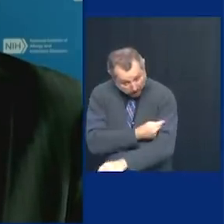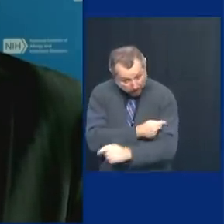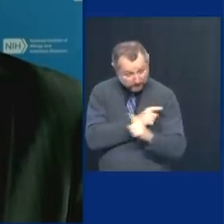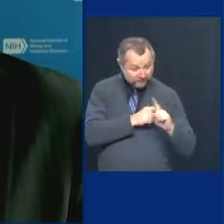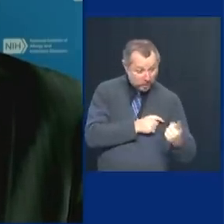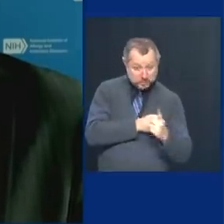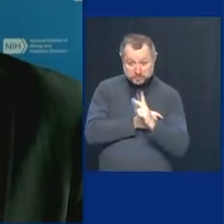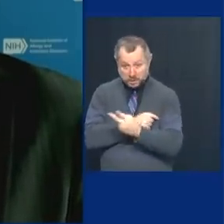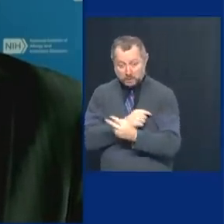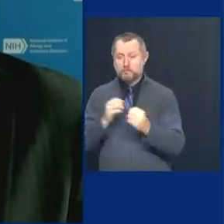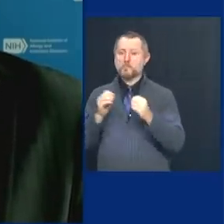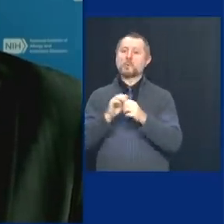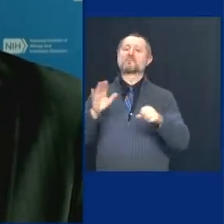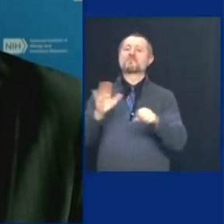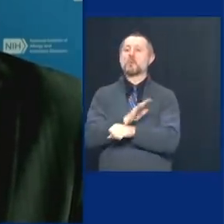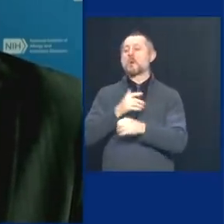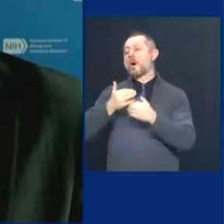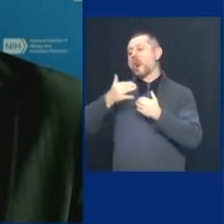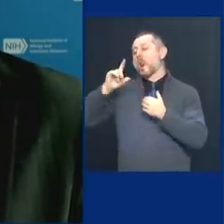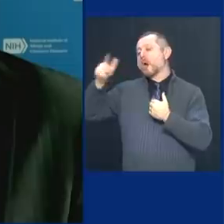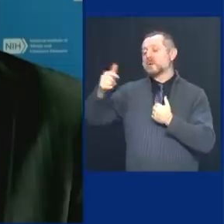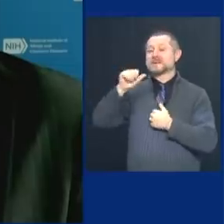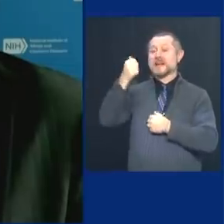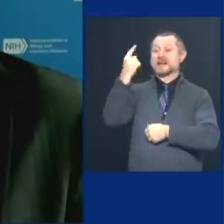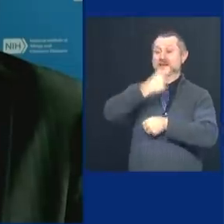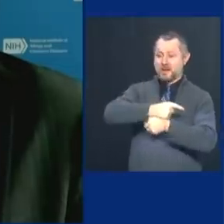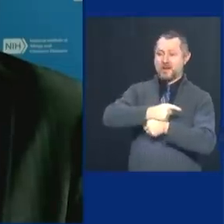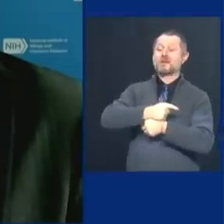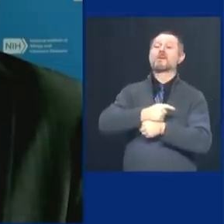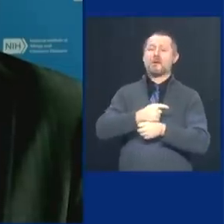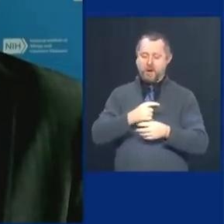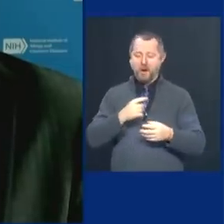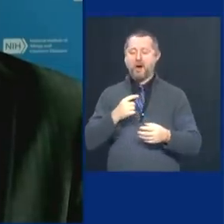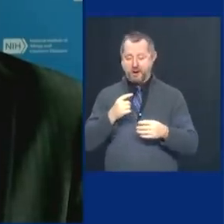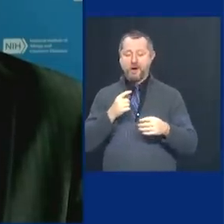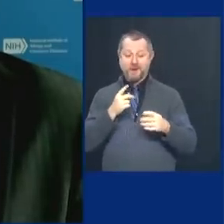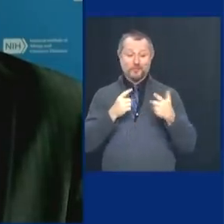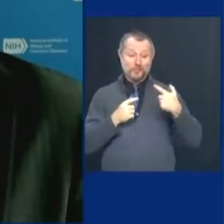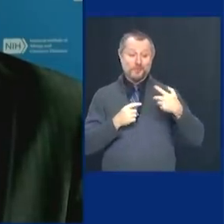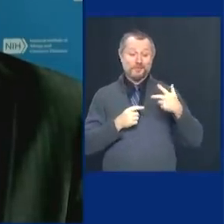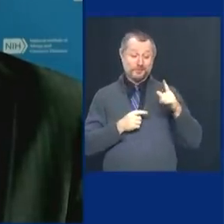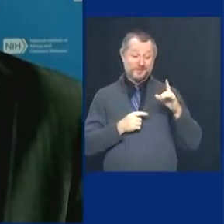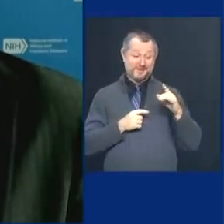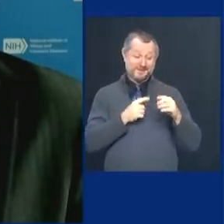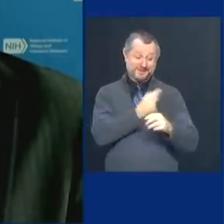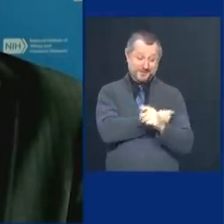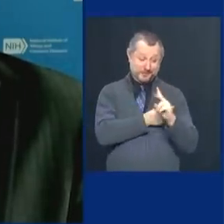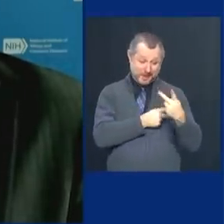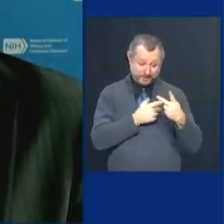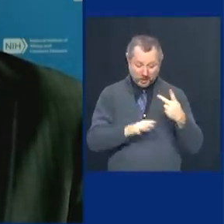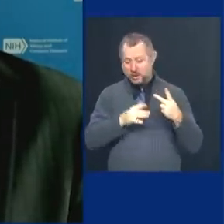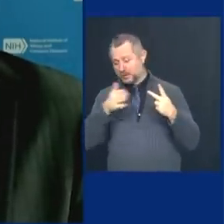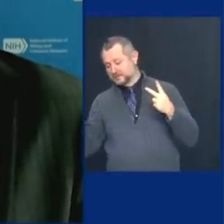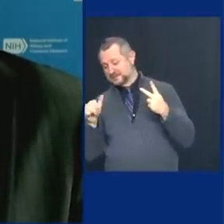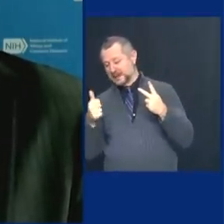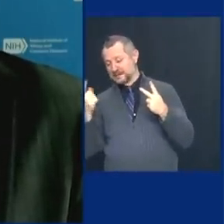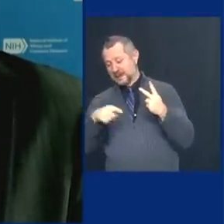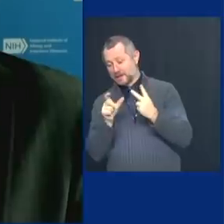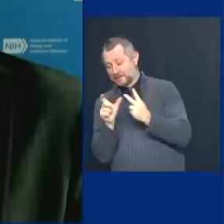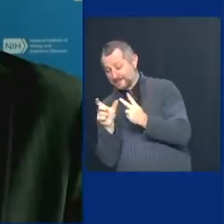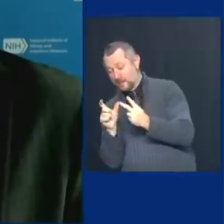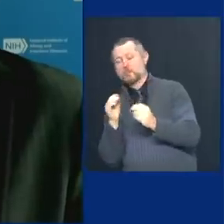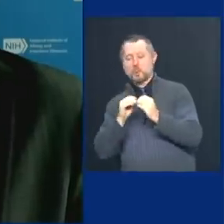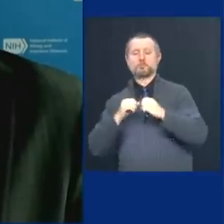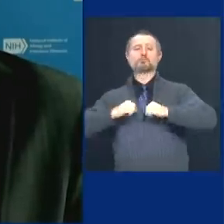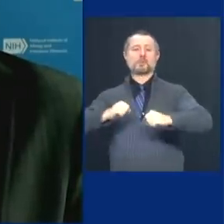the second shot. If we do that well, by the time we get into the core of the summer, and get to the end